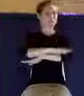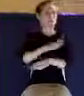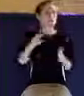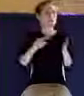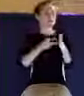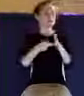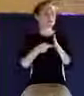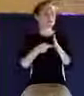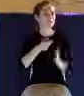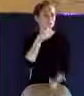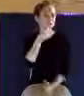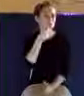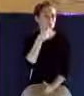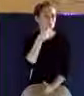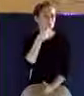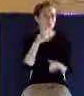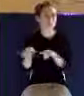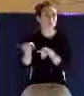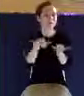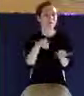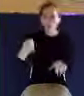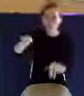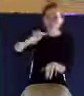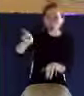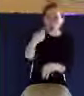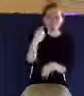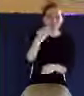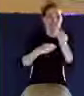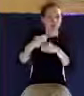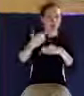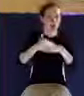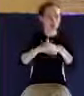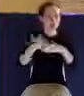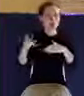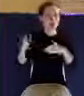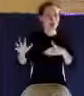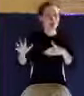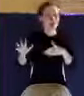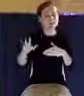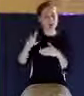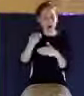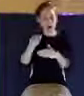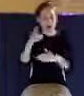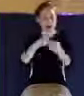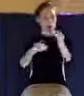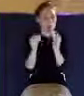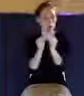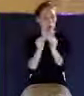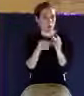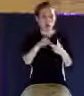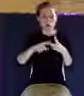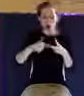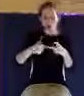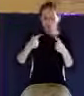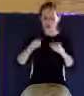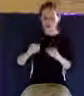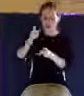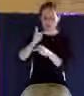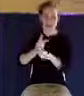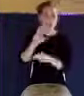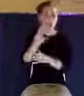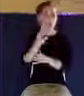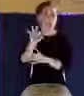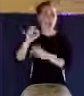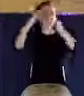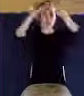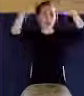Do you eat just bread? No, it stands for everything. I'm trying to keep a roof over my head. Is that all you want is a roof? Or does the roof talk about